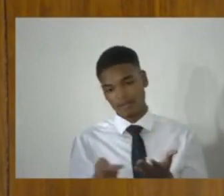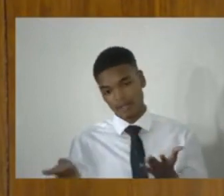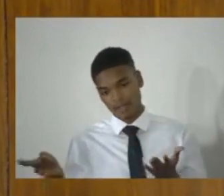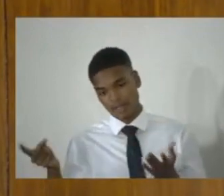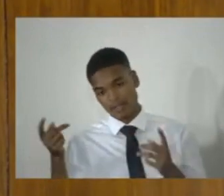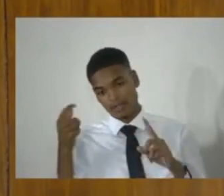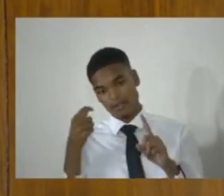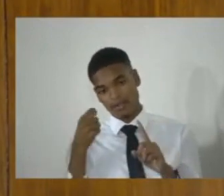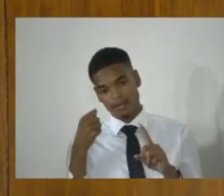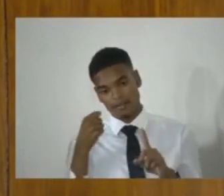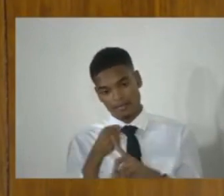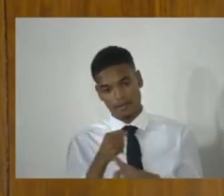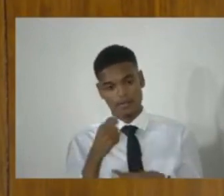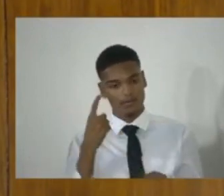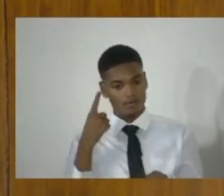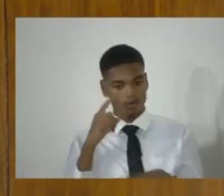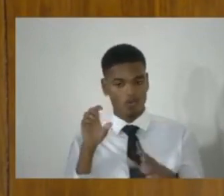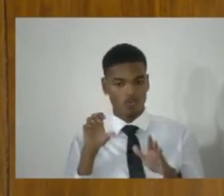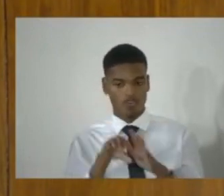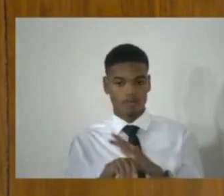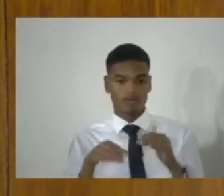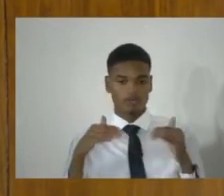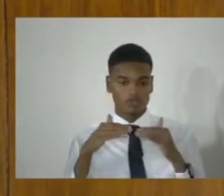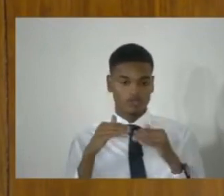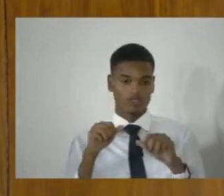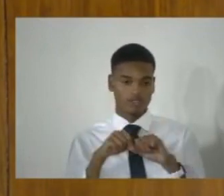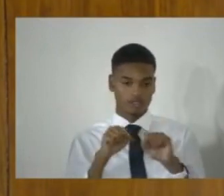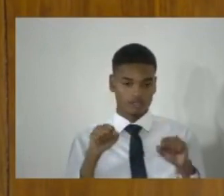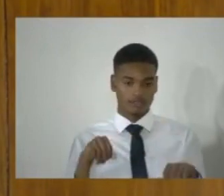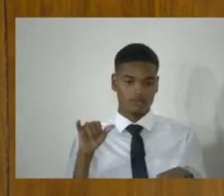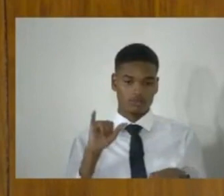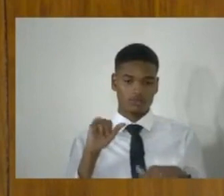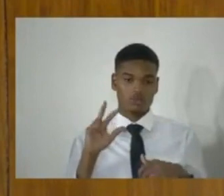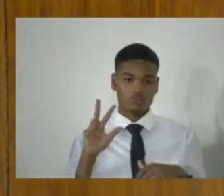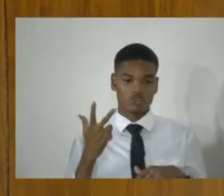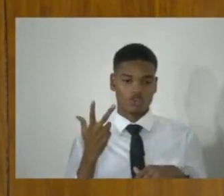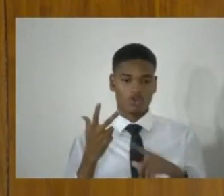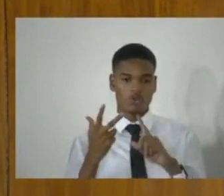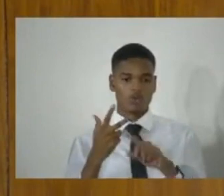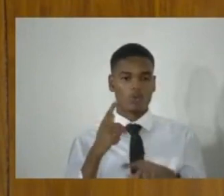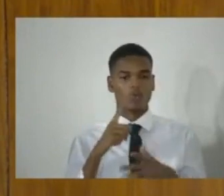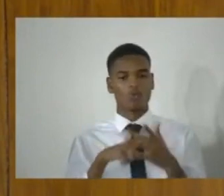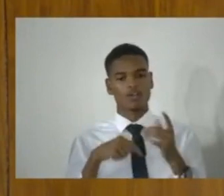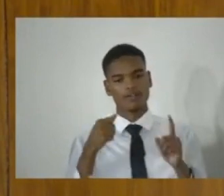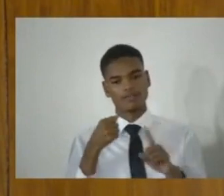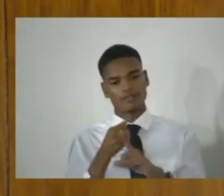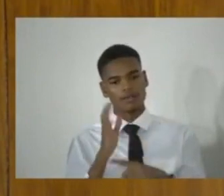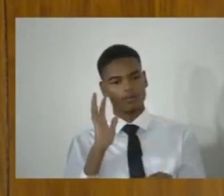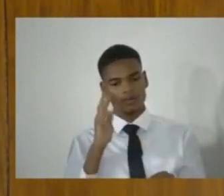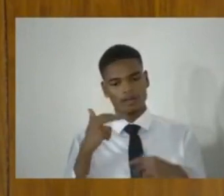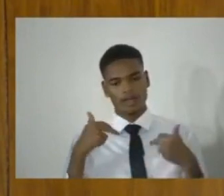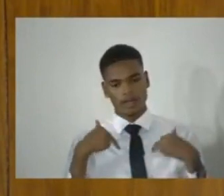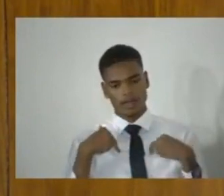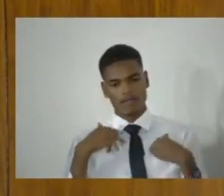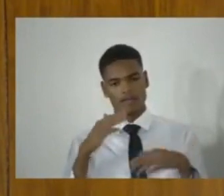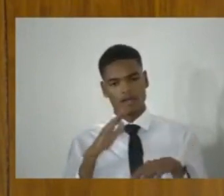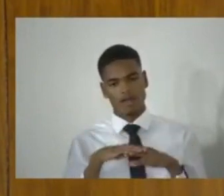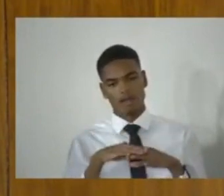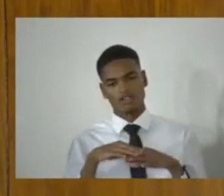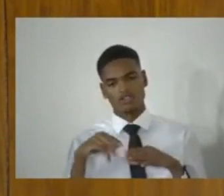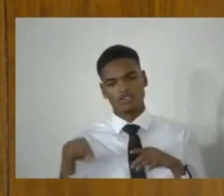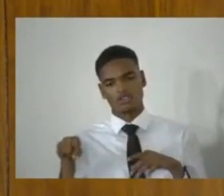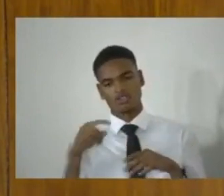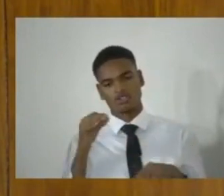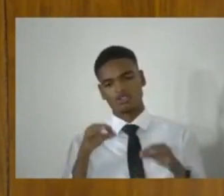flow in the criminal justice system. And, thirdly, what effect it will have on the adjudicating judge's